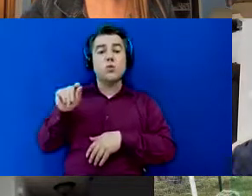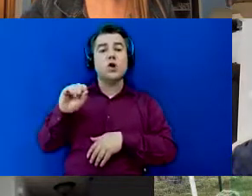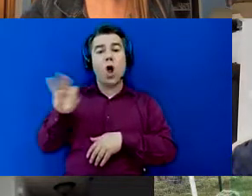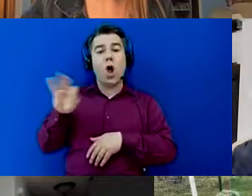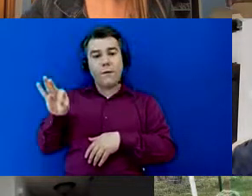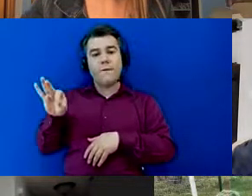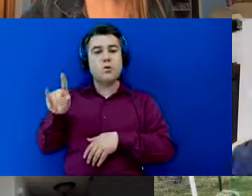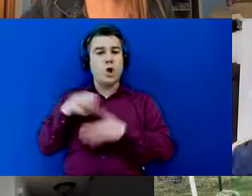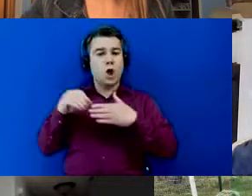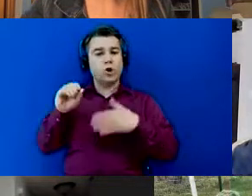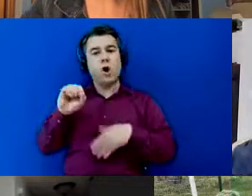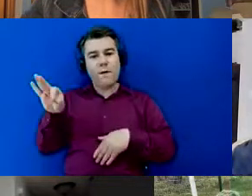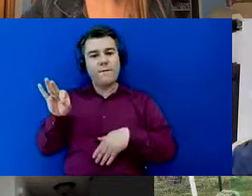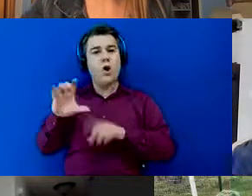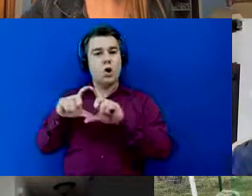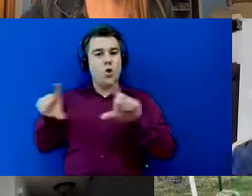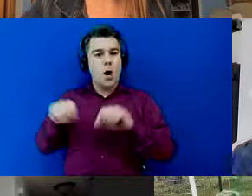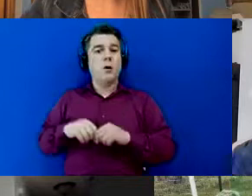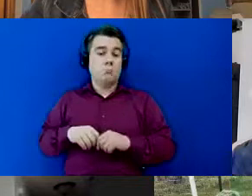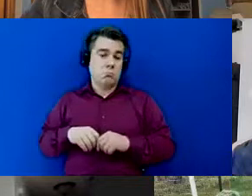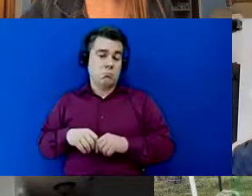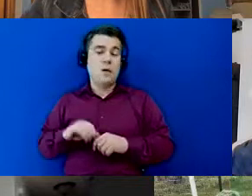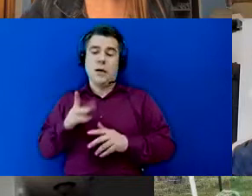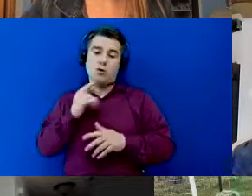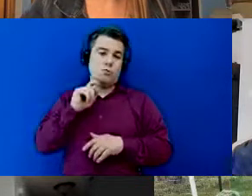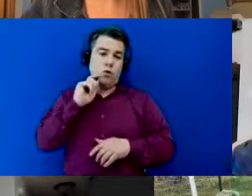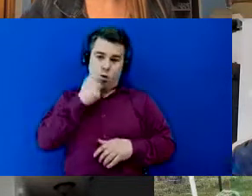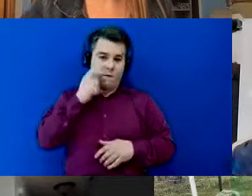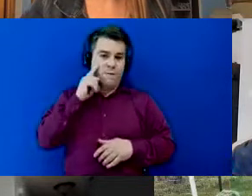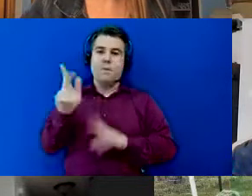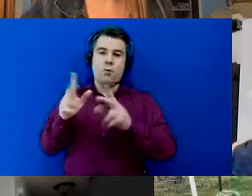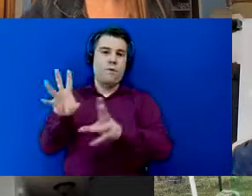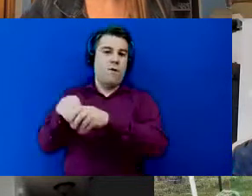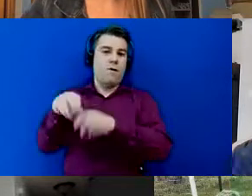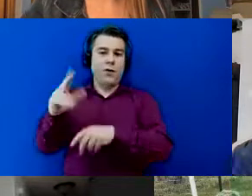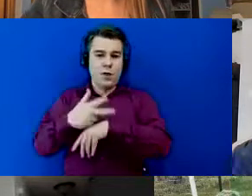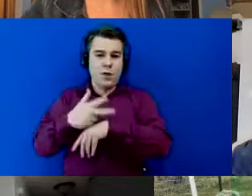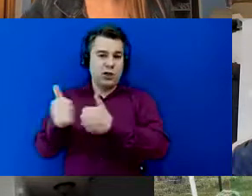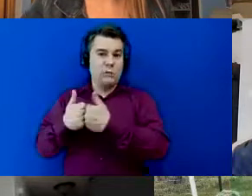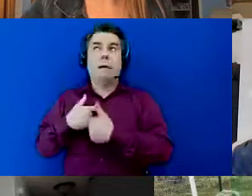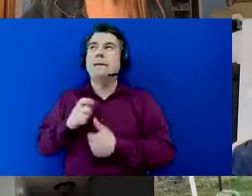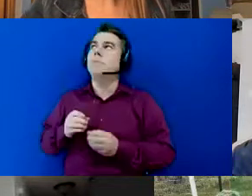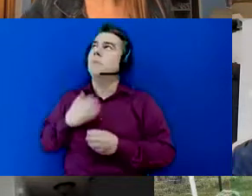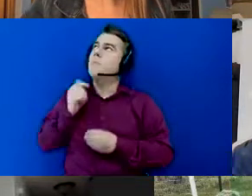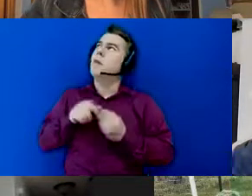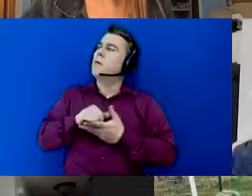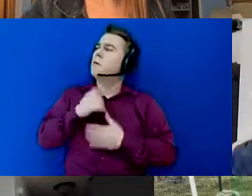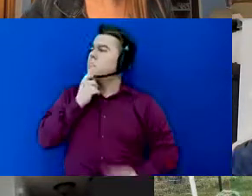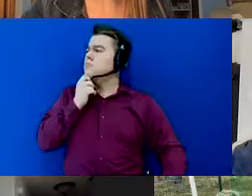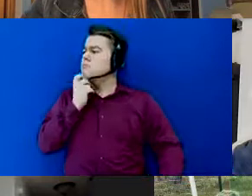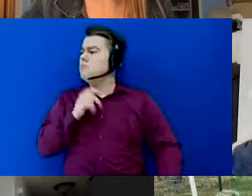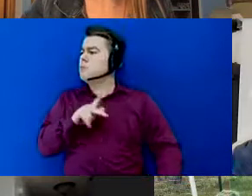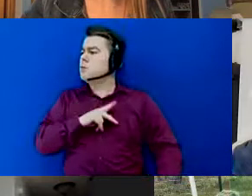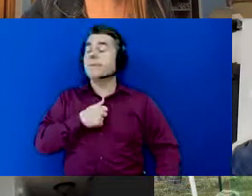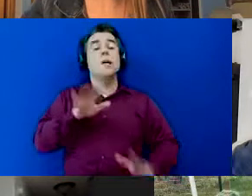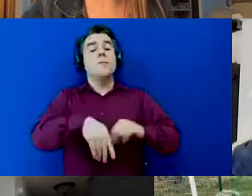that's why it's so awesome to get people in those three-day um challenges which i need to be better about personally fast start program